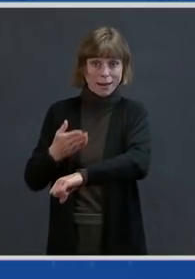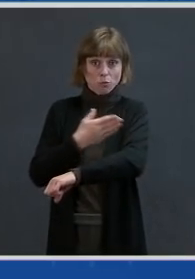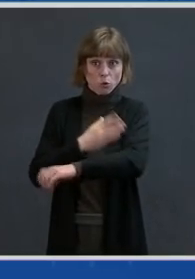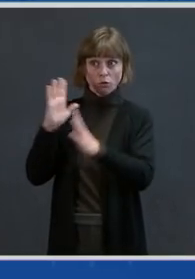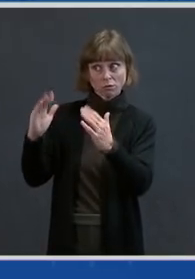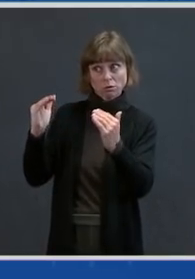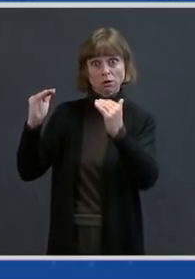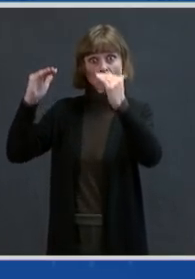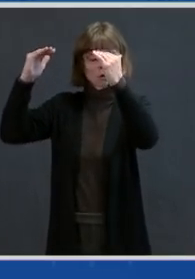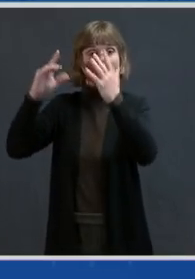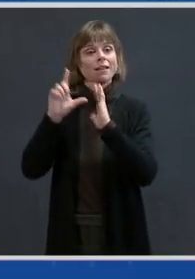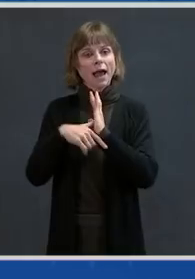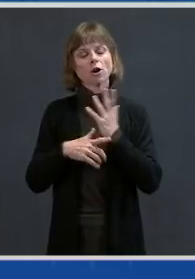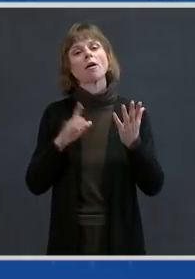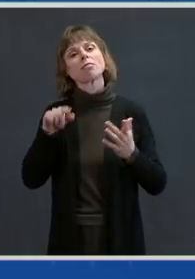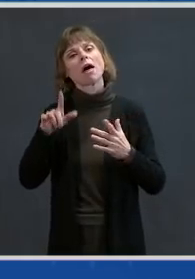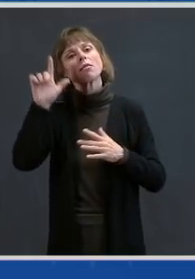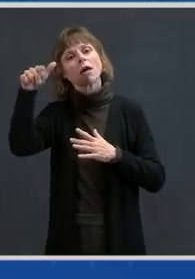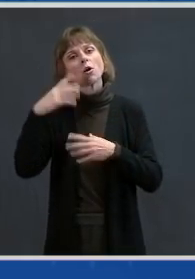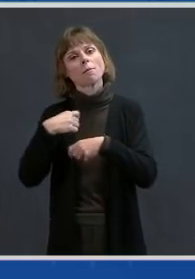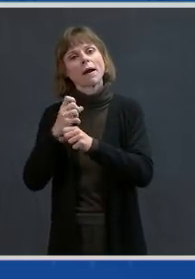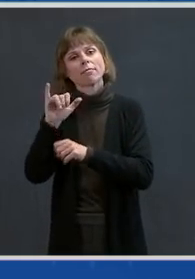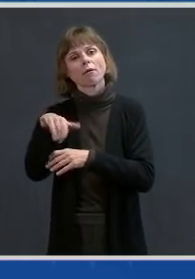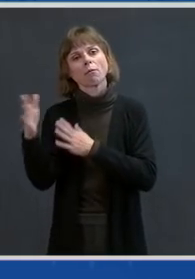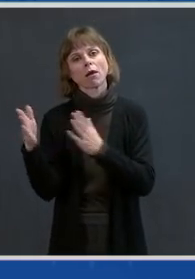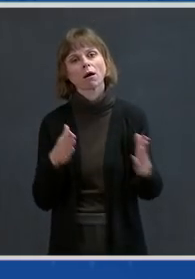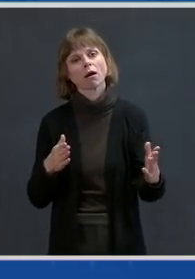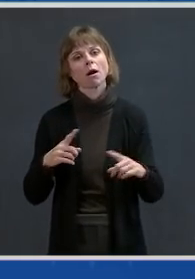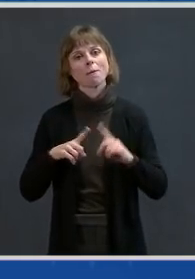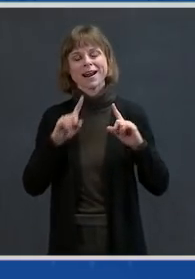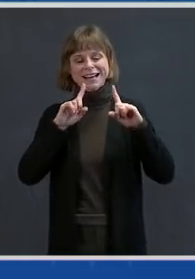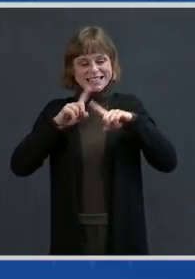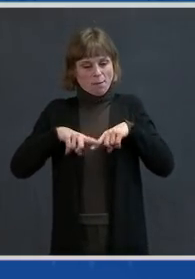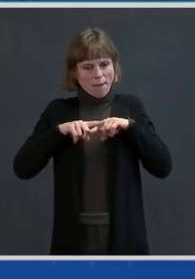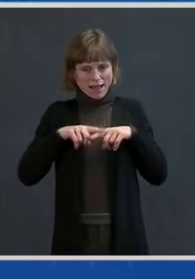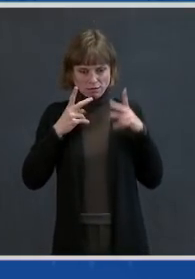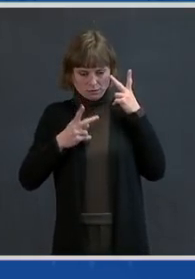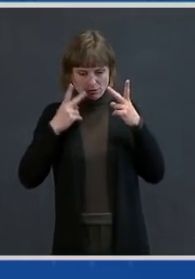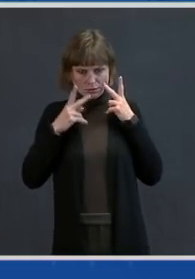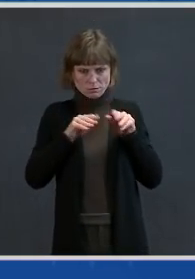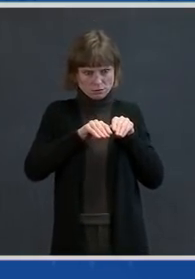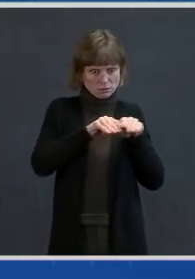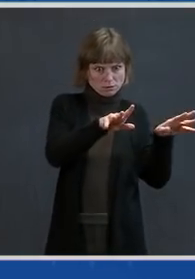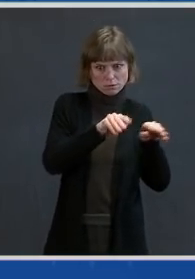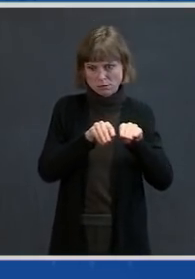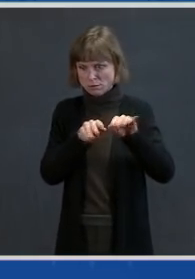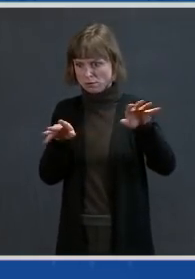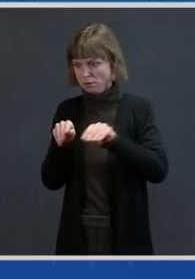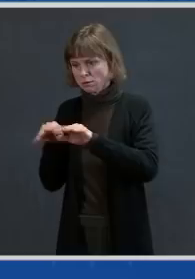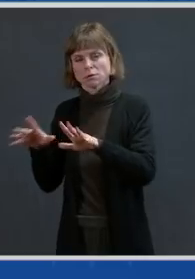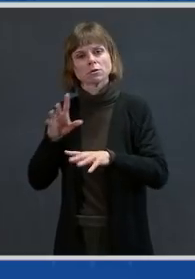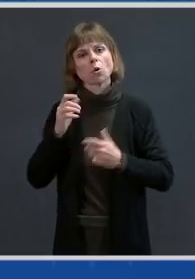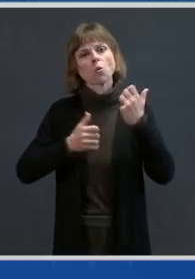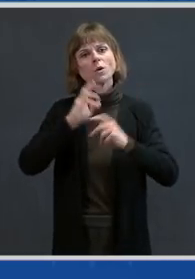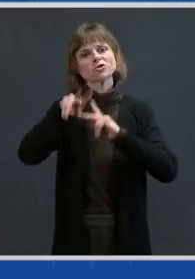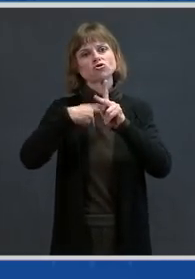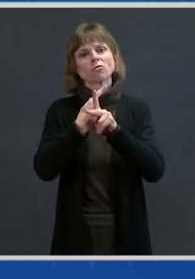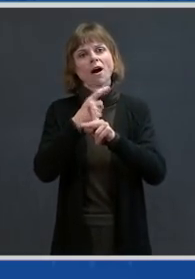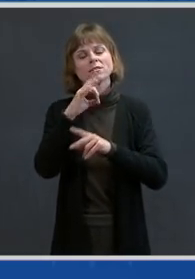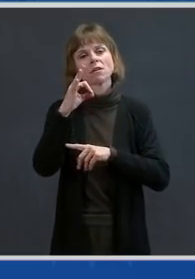is all going to depend on the dynamics of the outbreak and what other variants might be dominant. Mr.